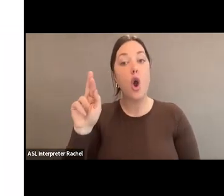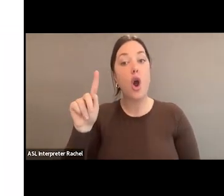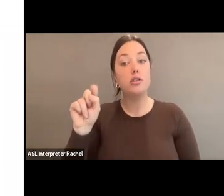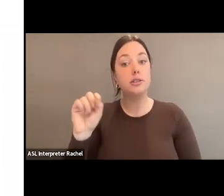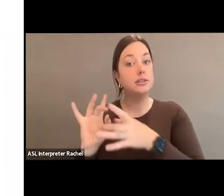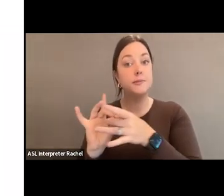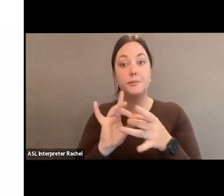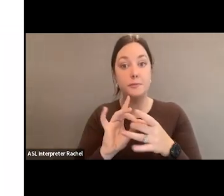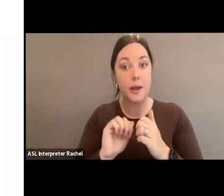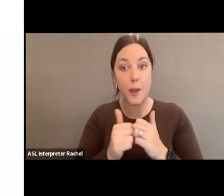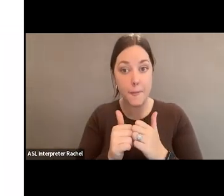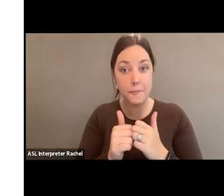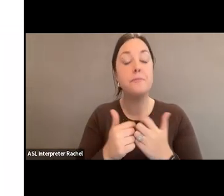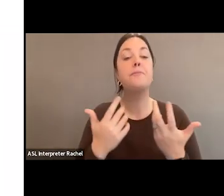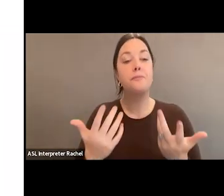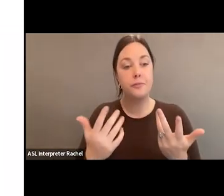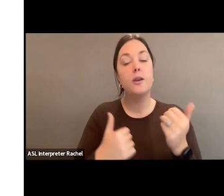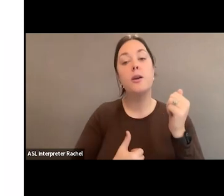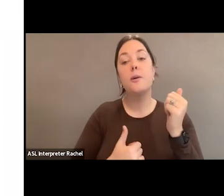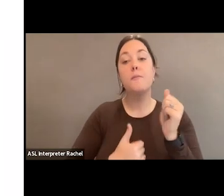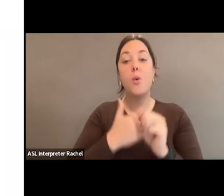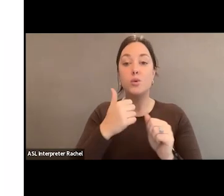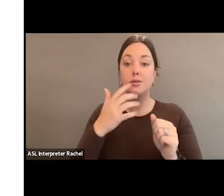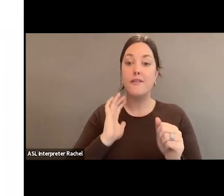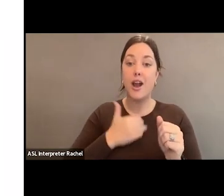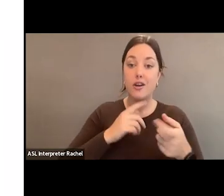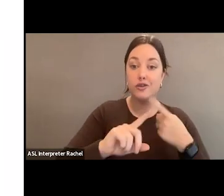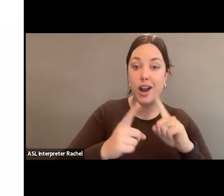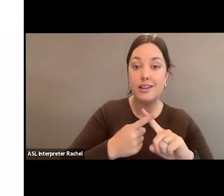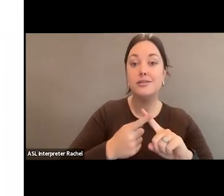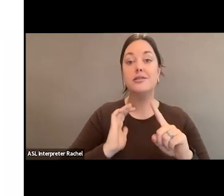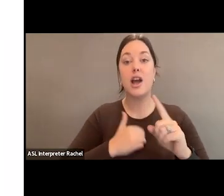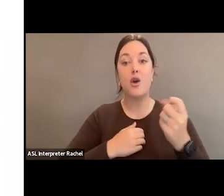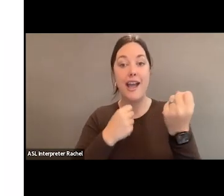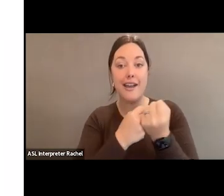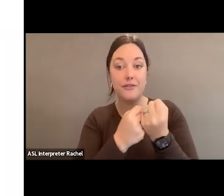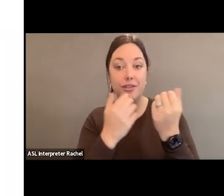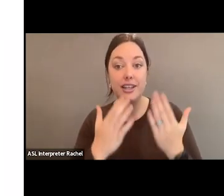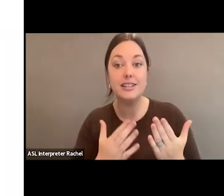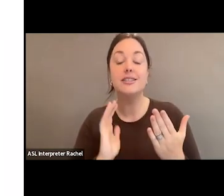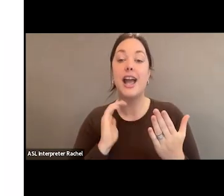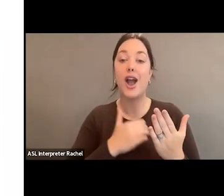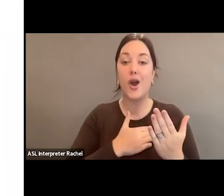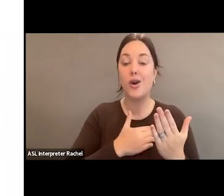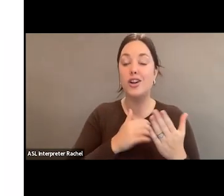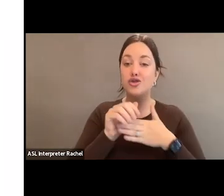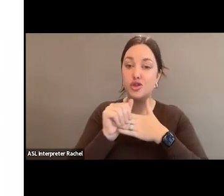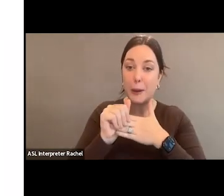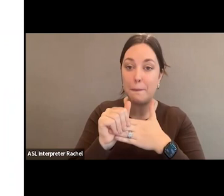That means, for the most part, all of our friends and all of our advocates are champions of